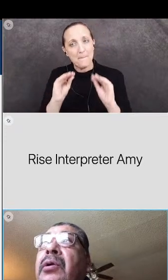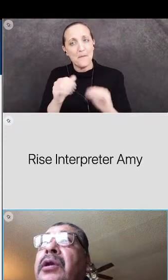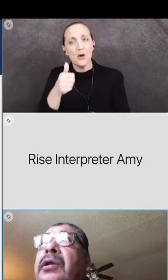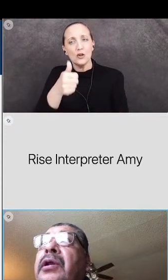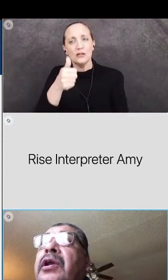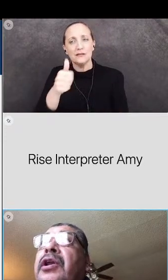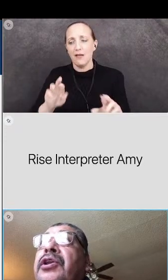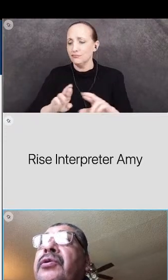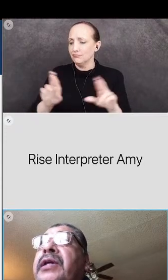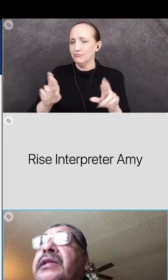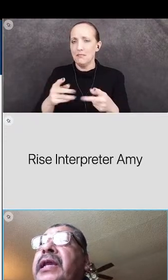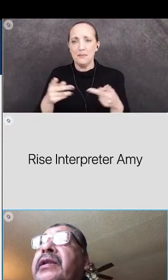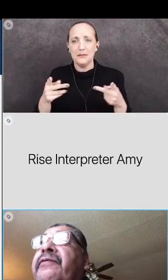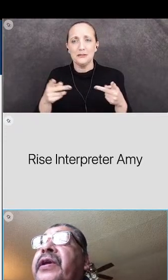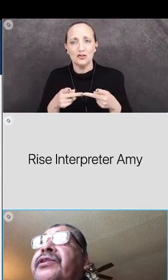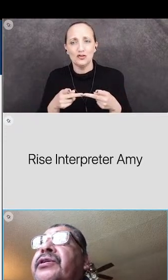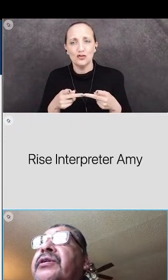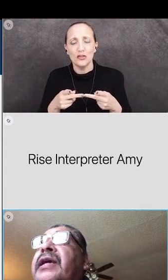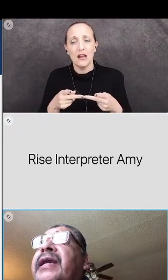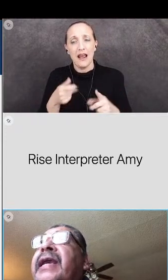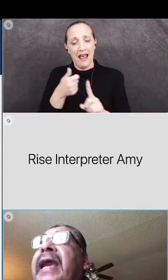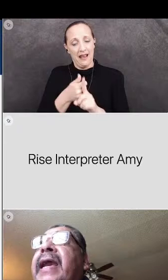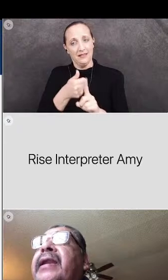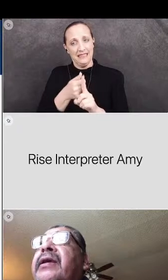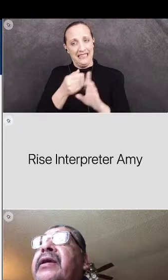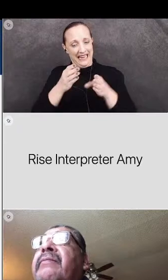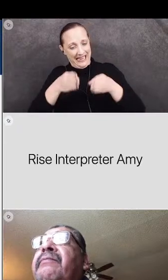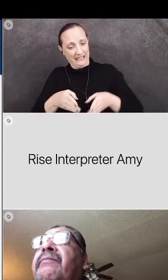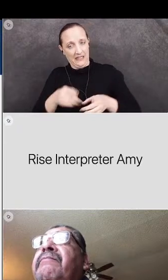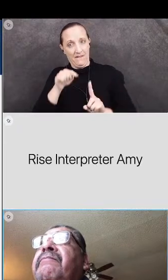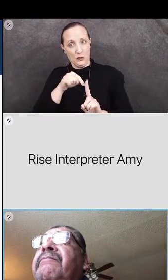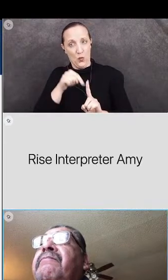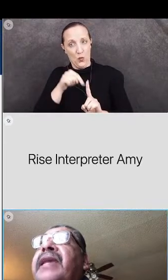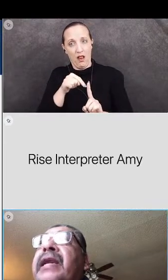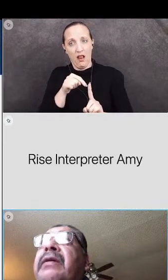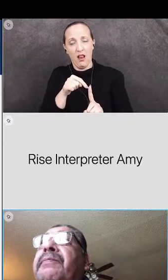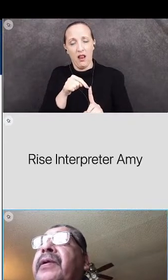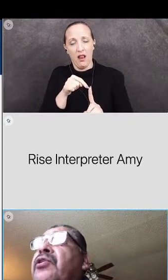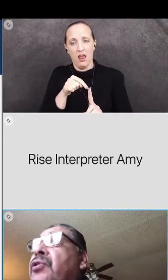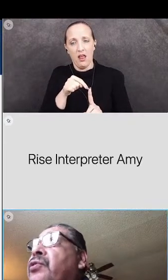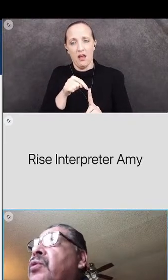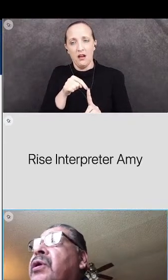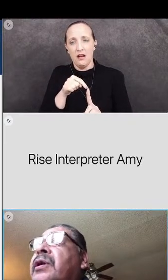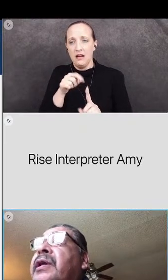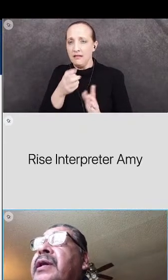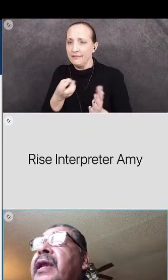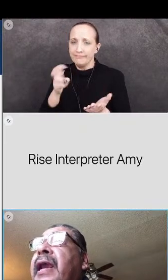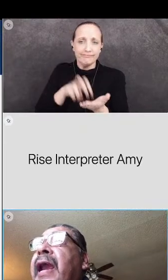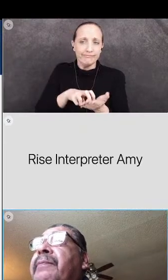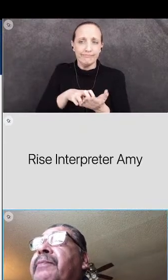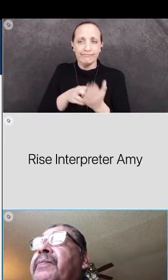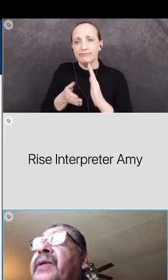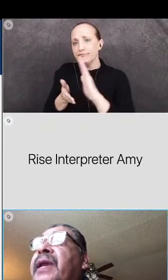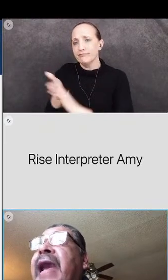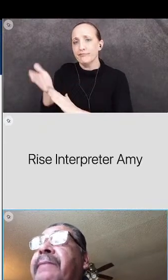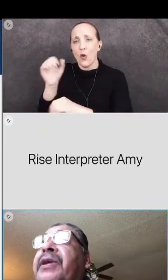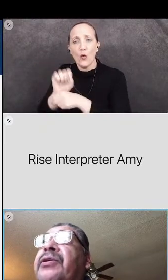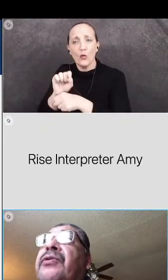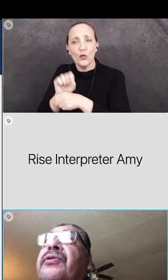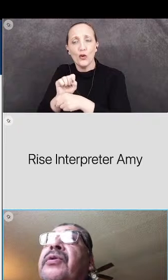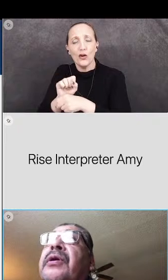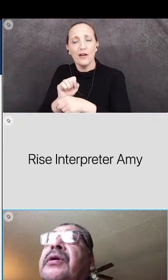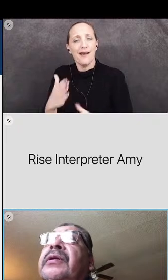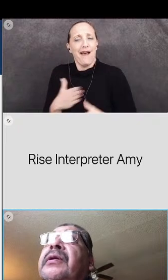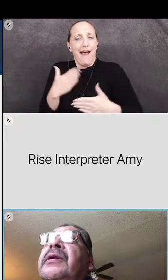where you as an individual can get up, go to work and be